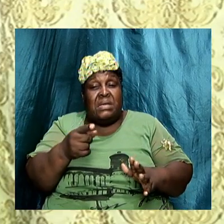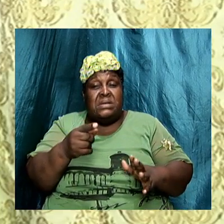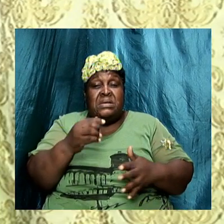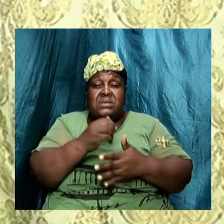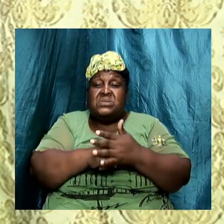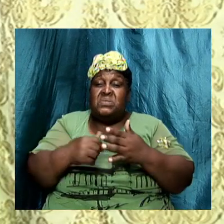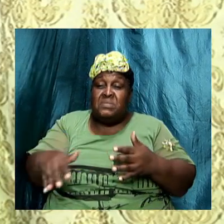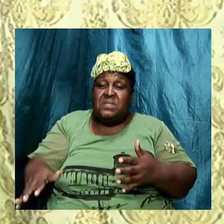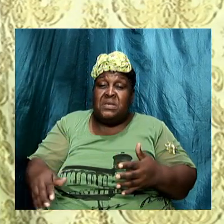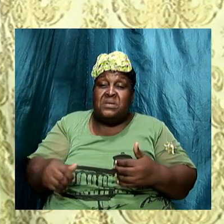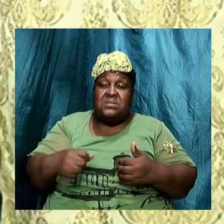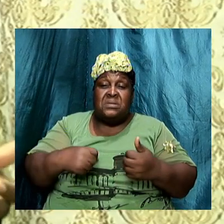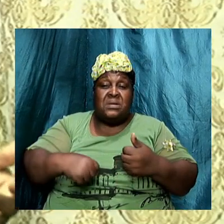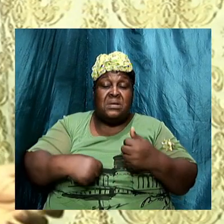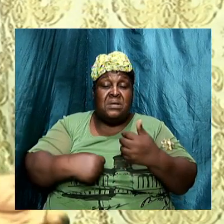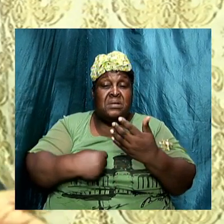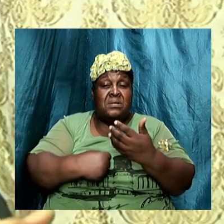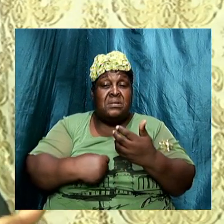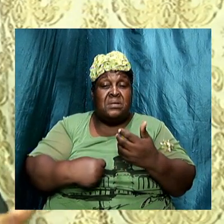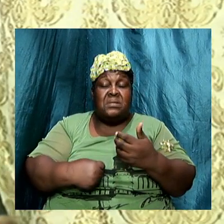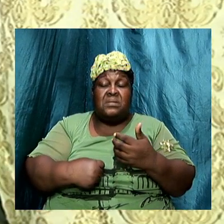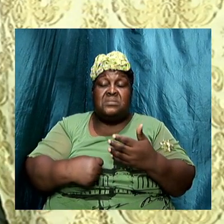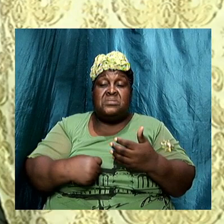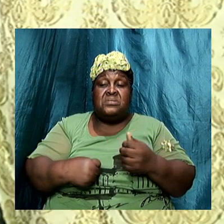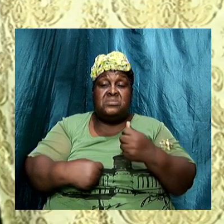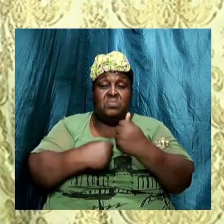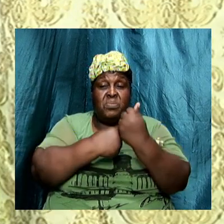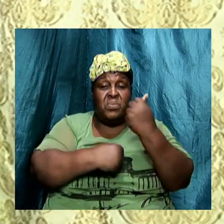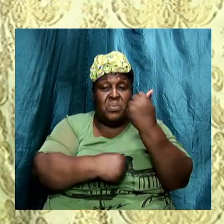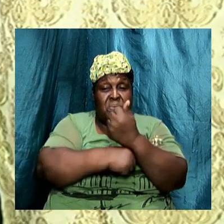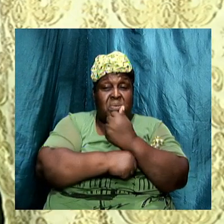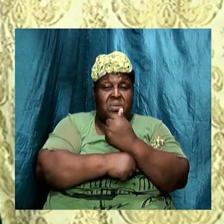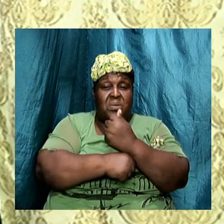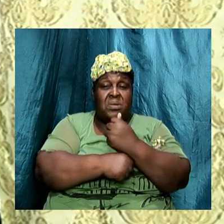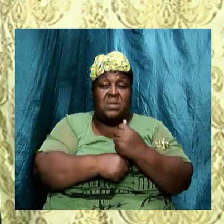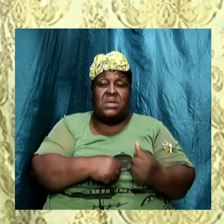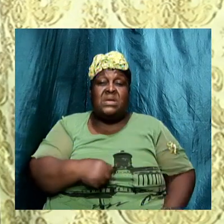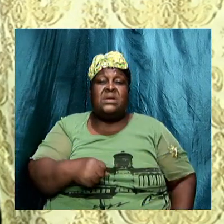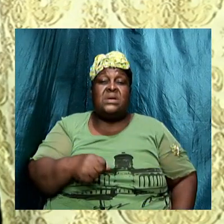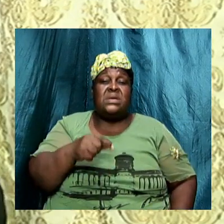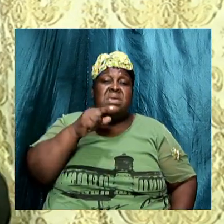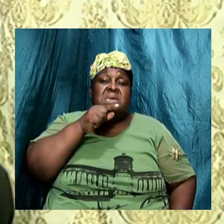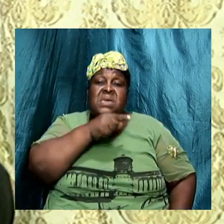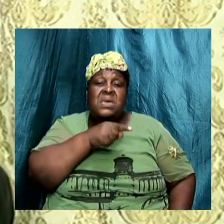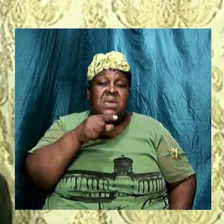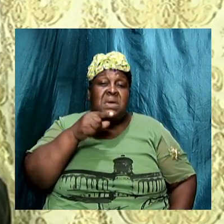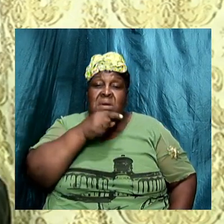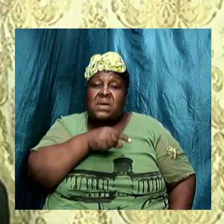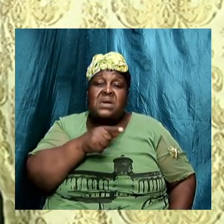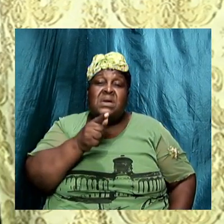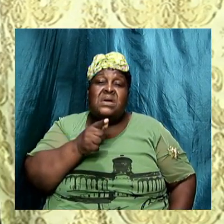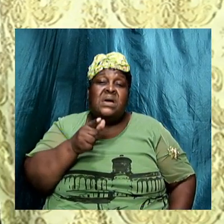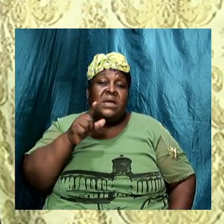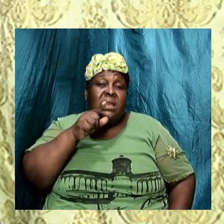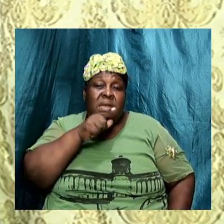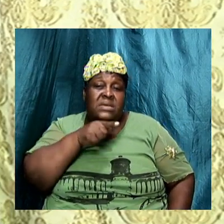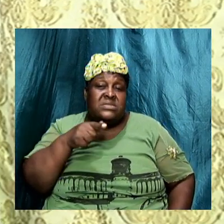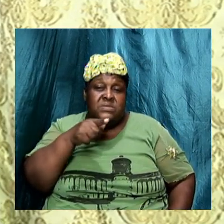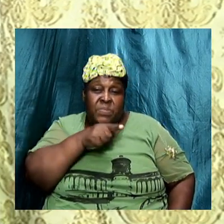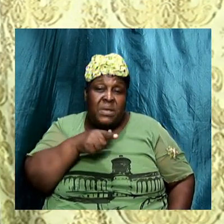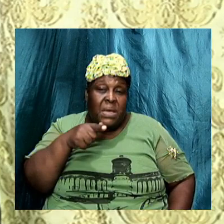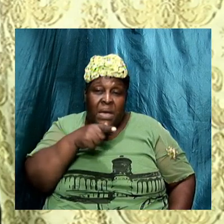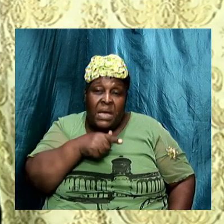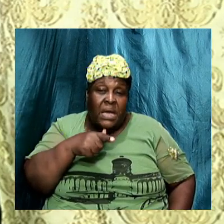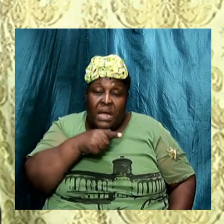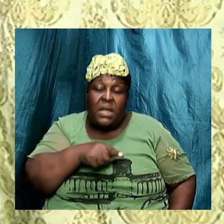homosexuality to that here that they have a new gender don't read it yet I need to do something you can imagine God